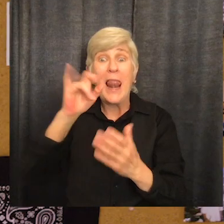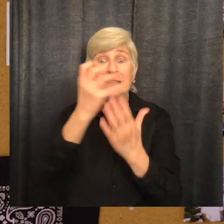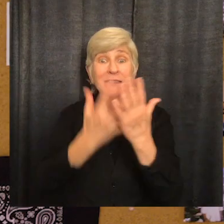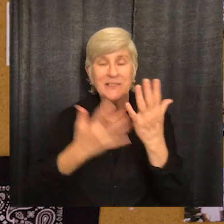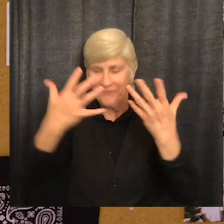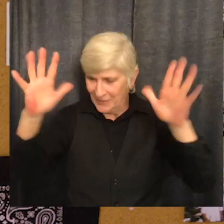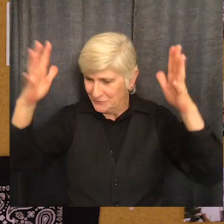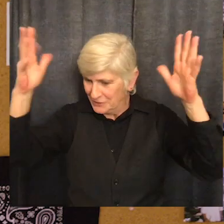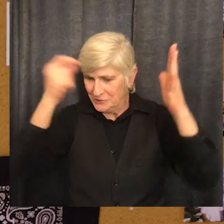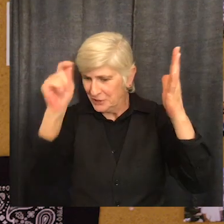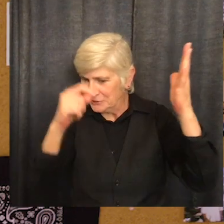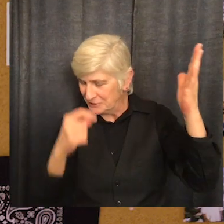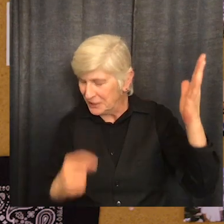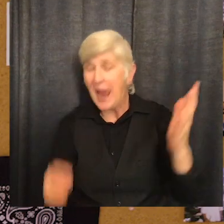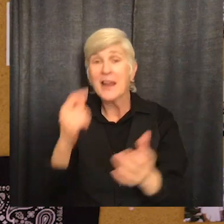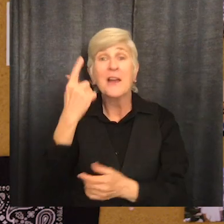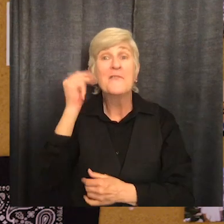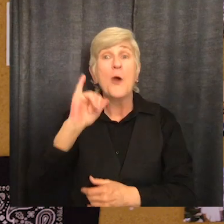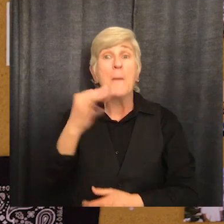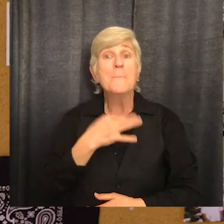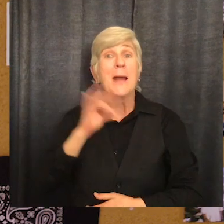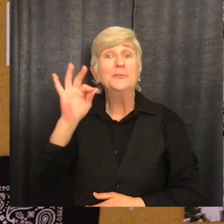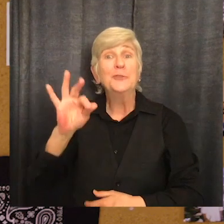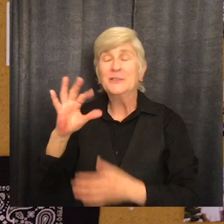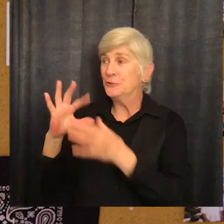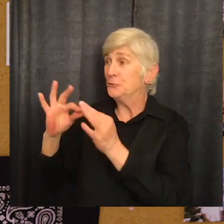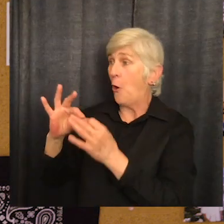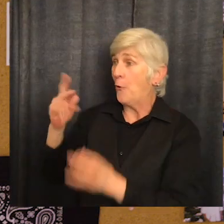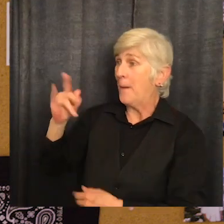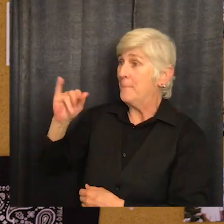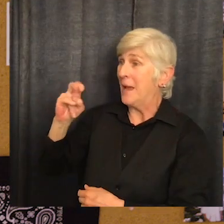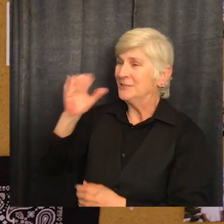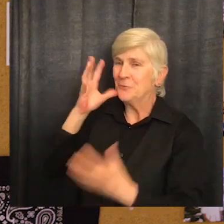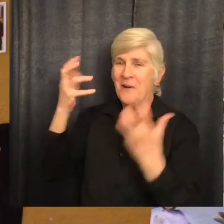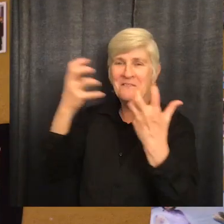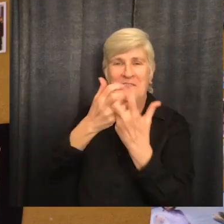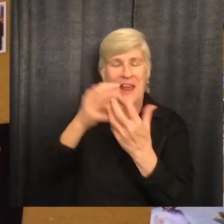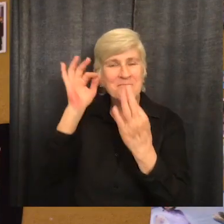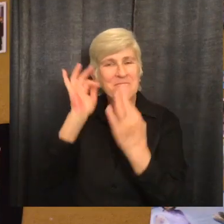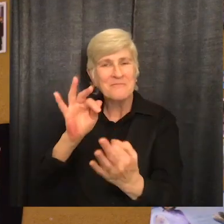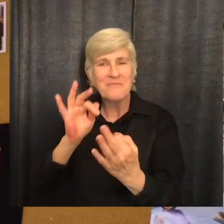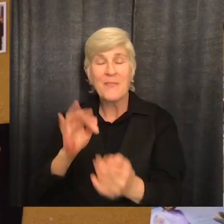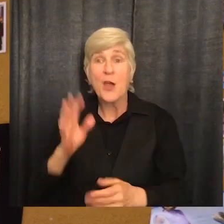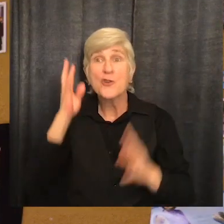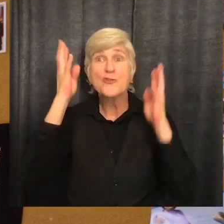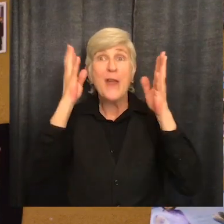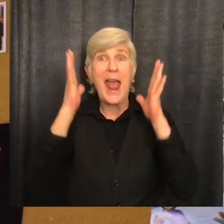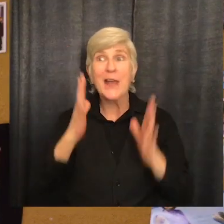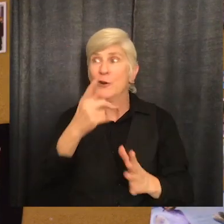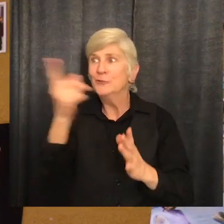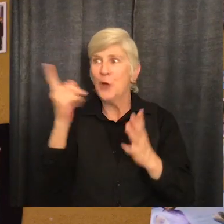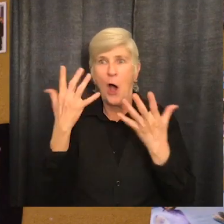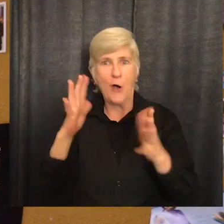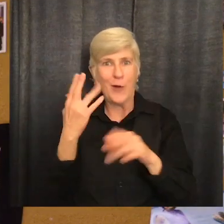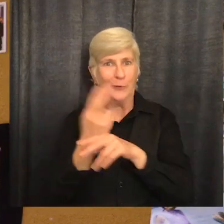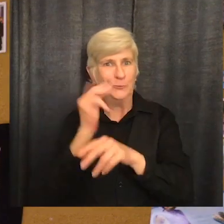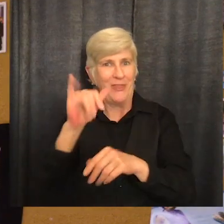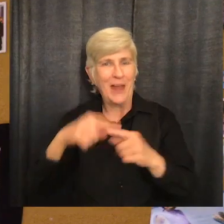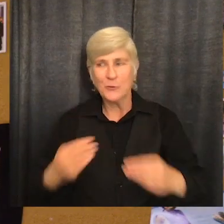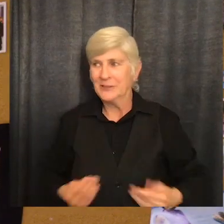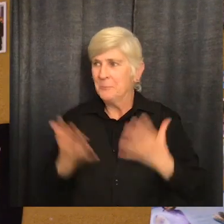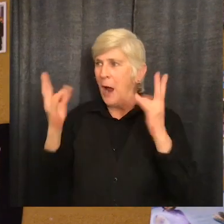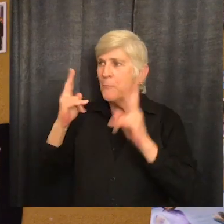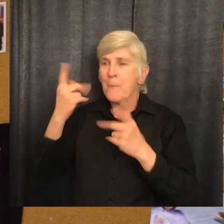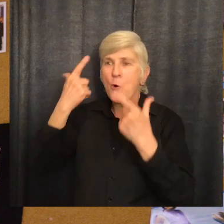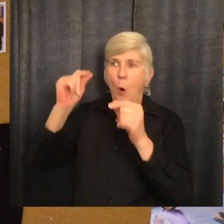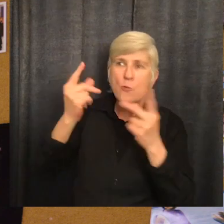And like the rest of Pinterest, brands on story pins, they're going to fit right in. Creators are already using them to inspire people